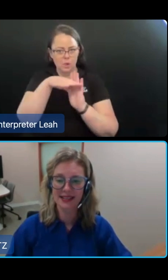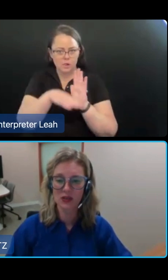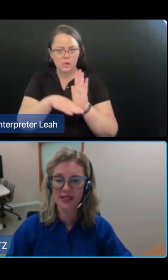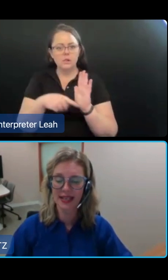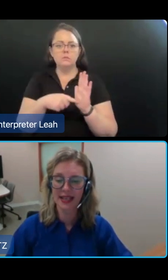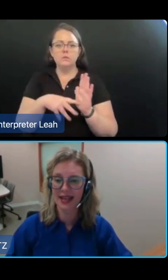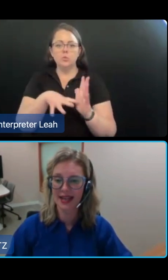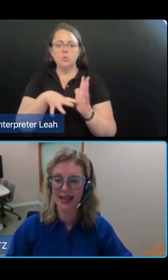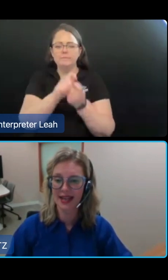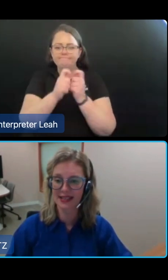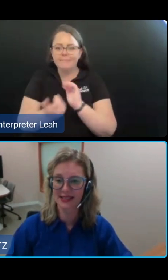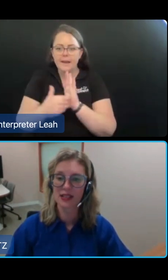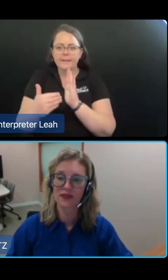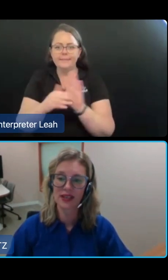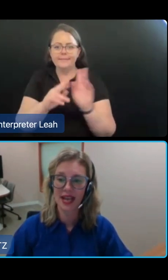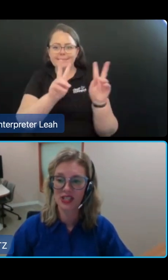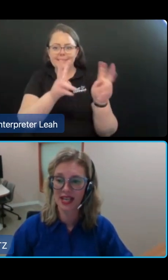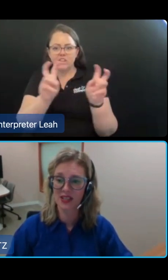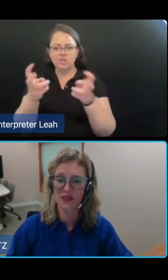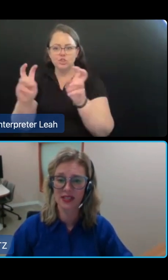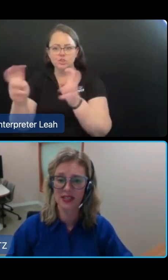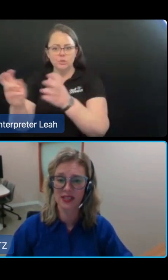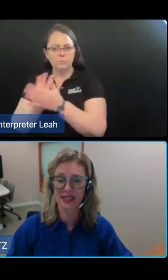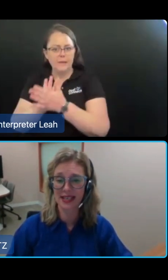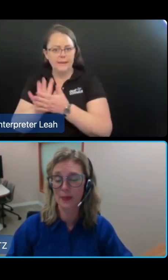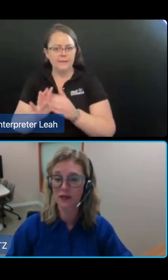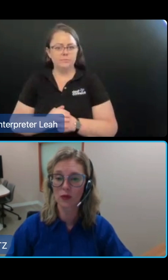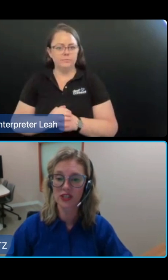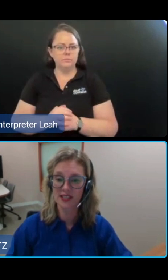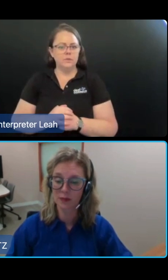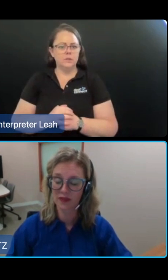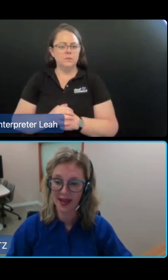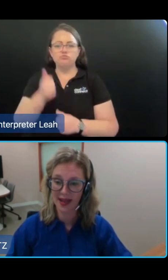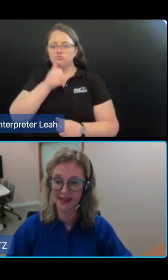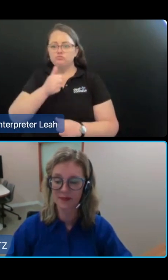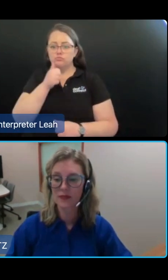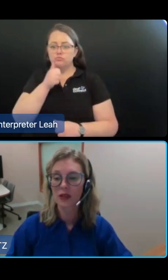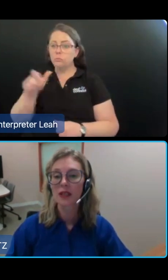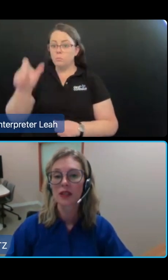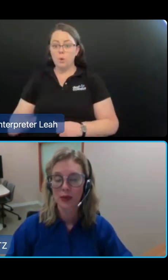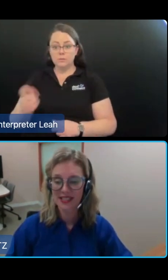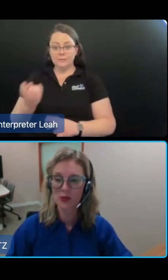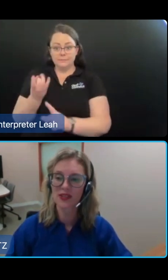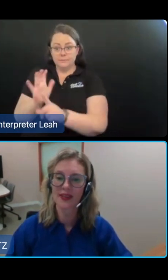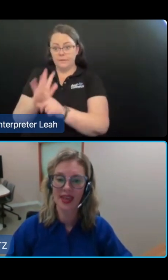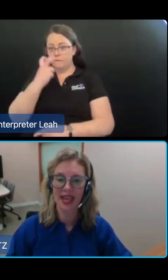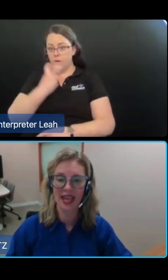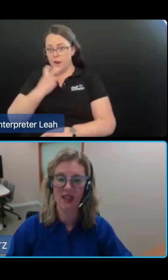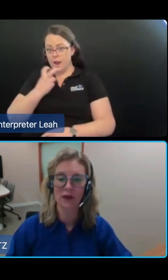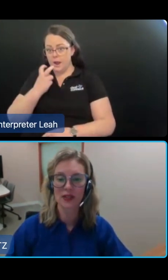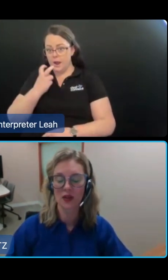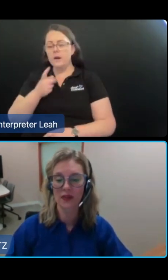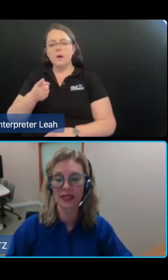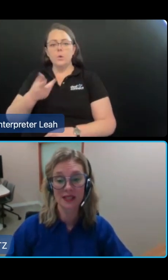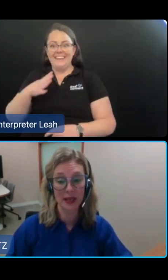people accessing or seeking access to funded aged care services can expect from registered providers. The principles on the other